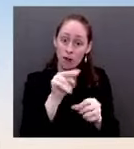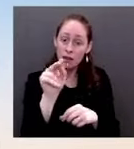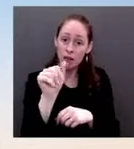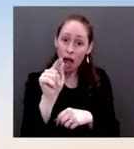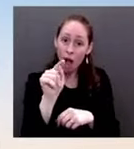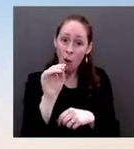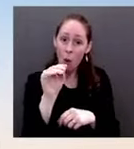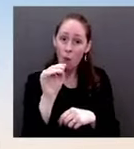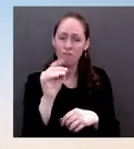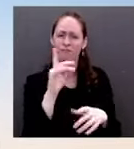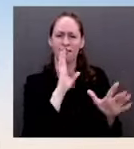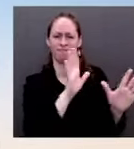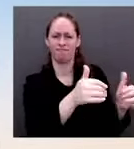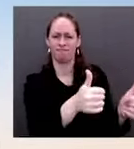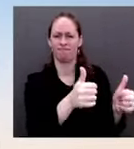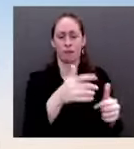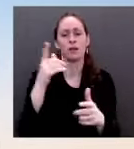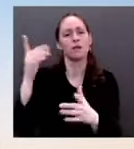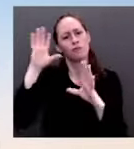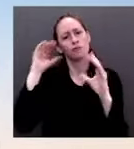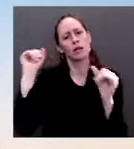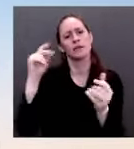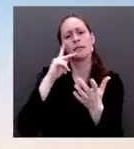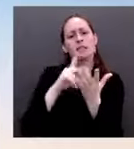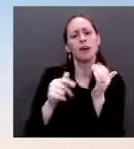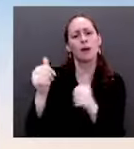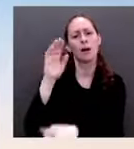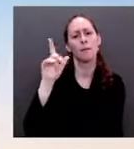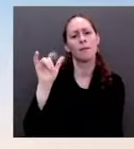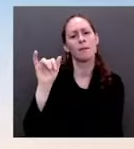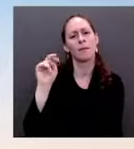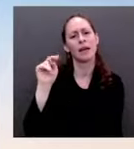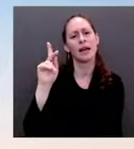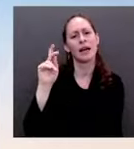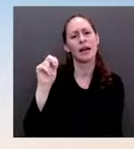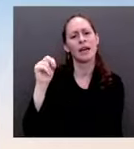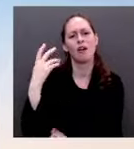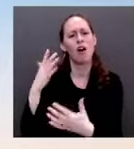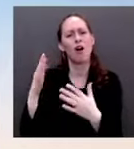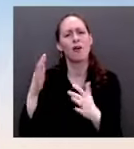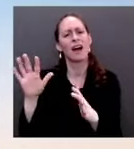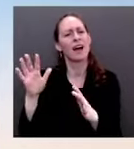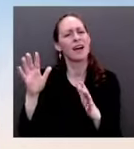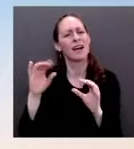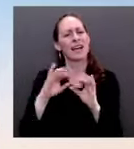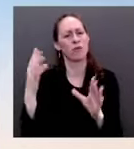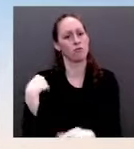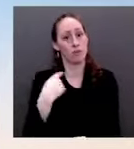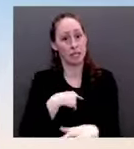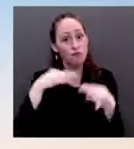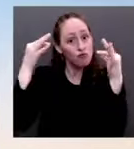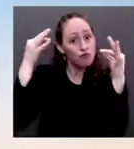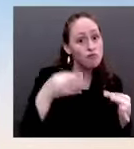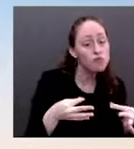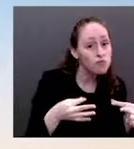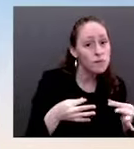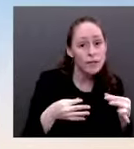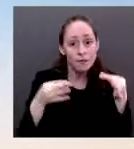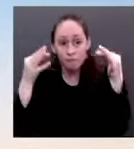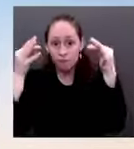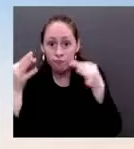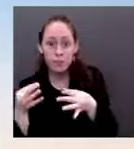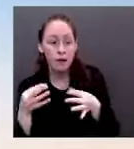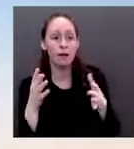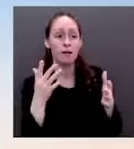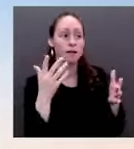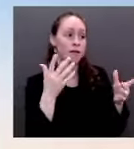making any decisions about Ukraine without Ukraine, no decisions about Europe without Europe. But negotiating takes many forms. It takes forms